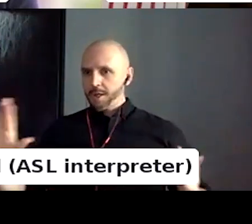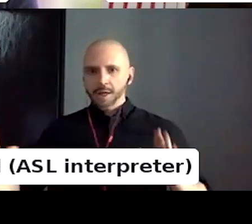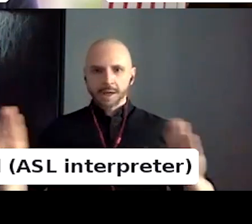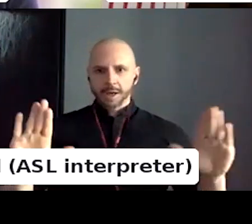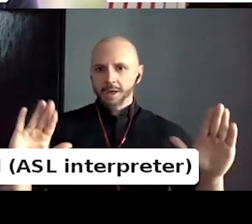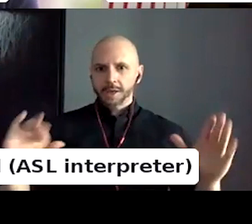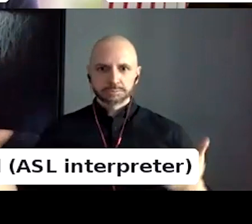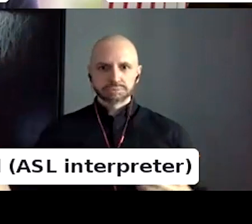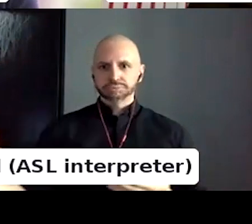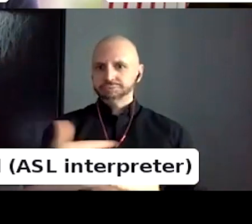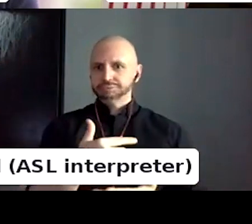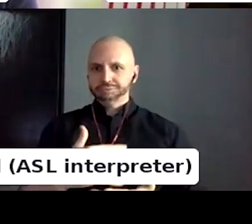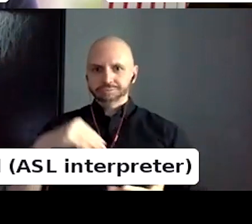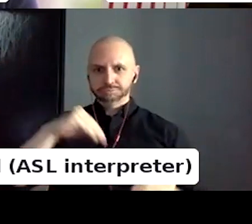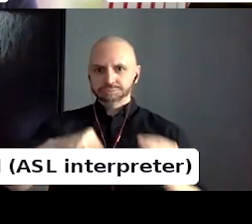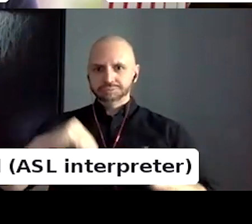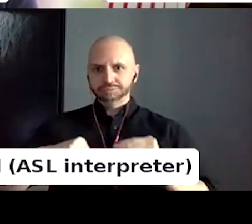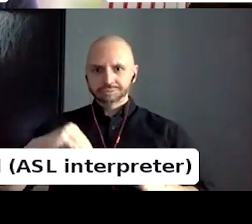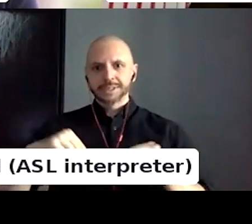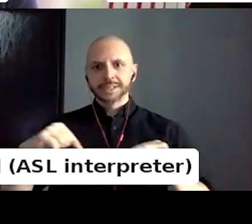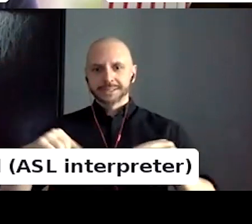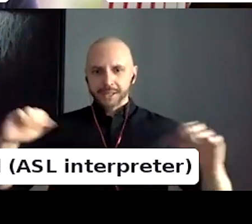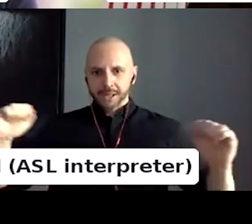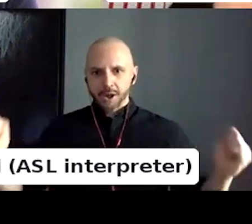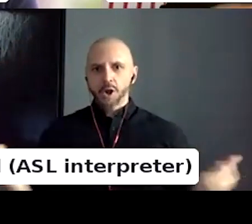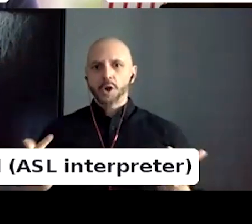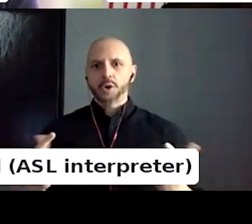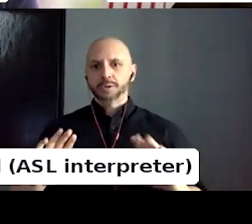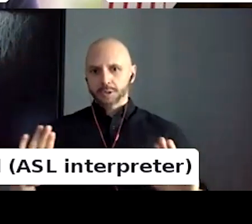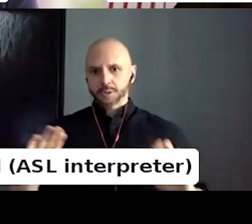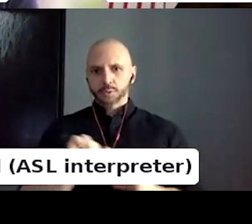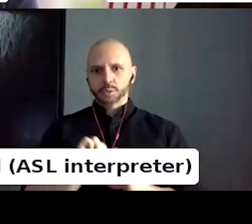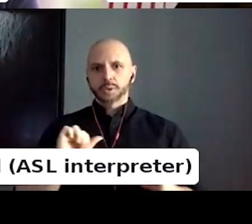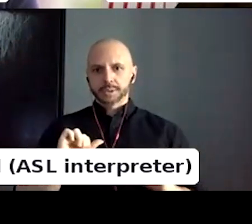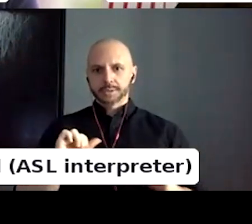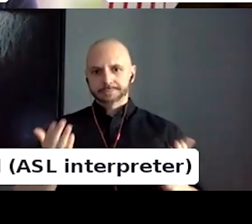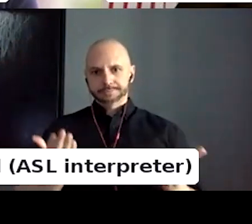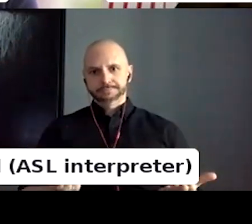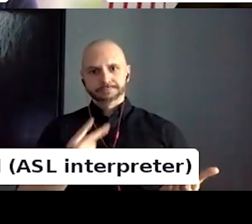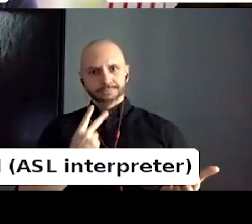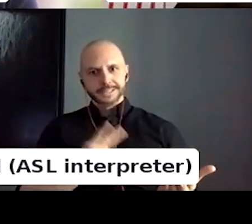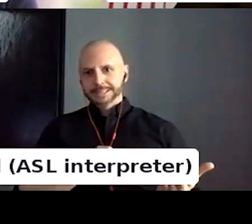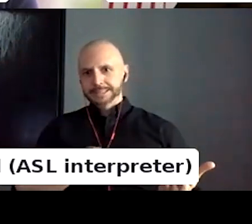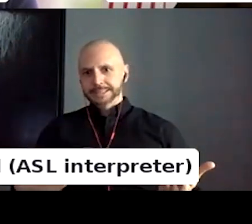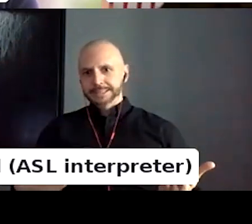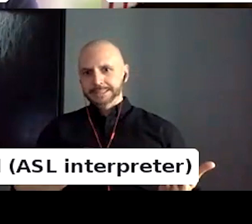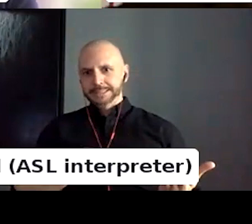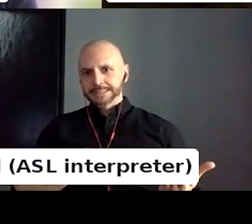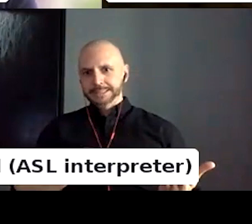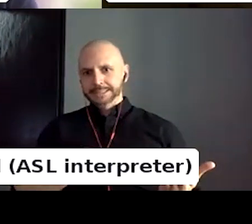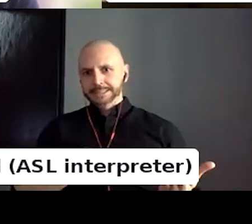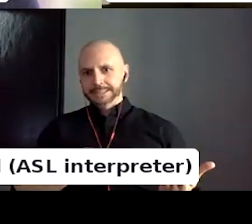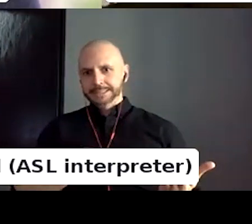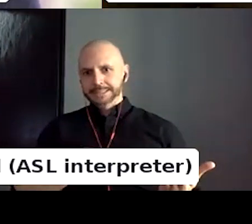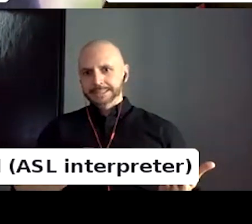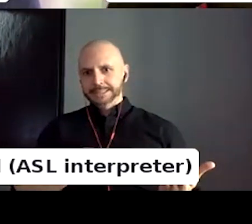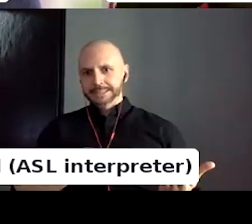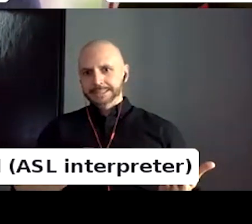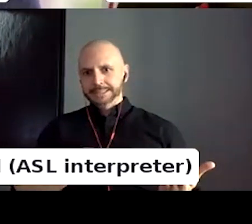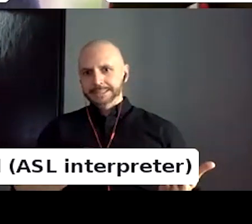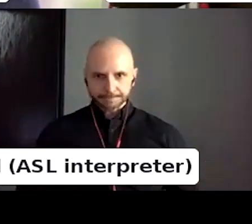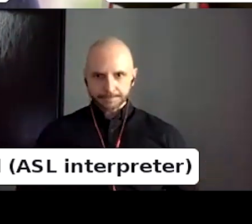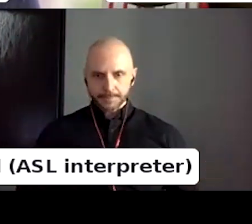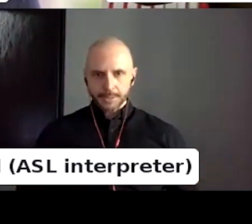Yeah, I was going to say the same thing as Pia, actually, when reading all the contributions for future